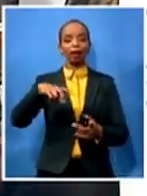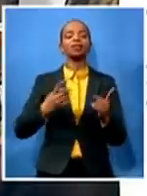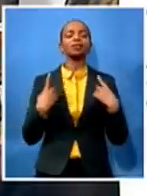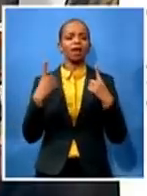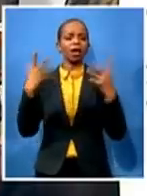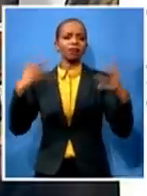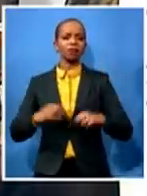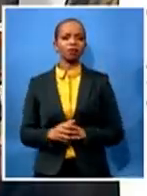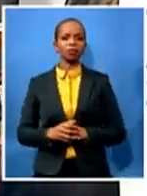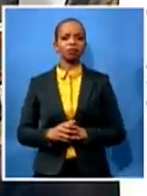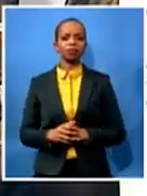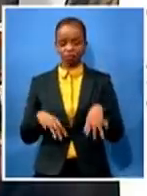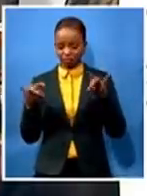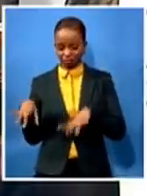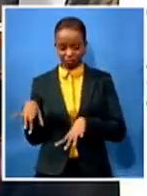we have survived shootings